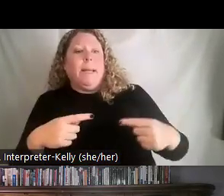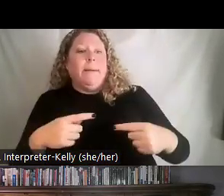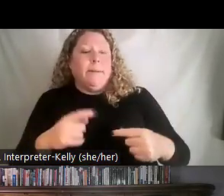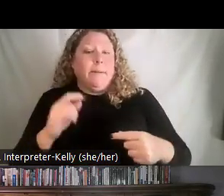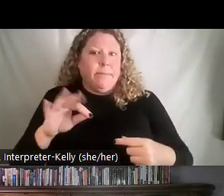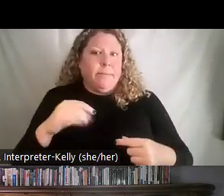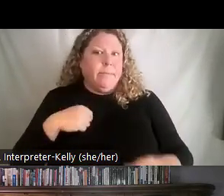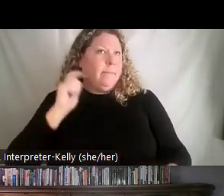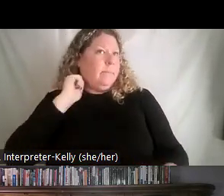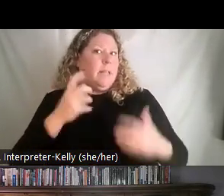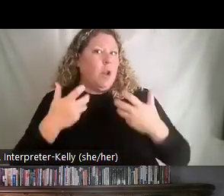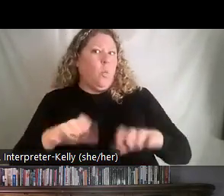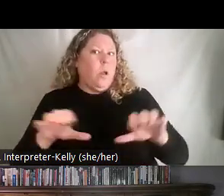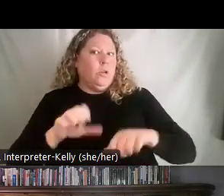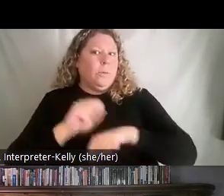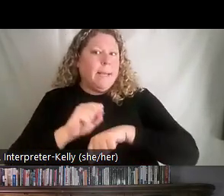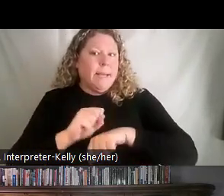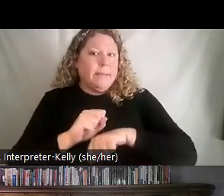On the other hand, if they are